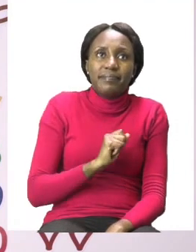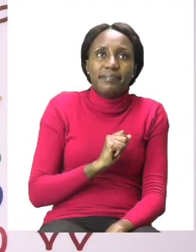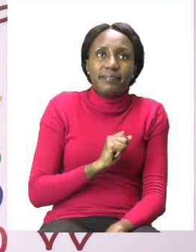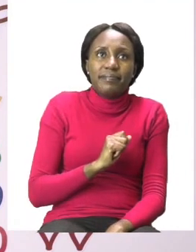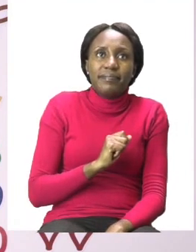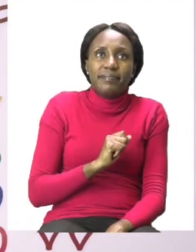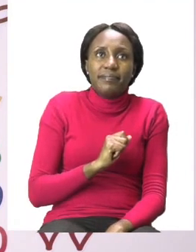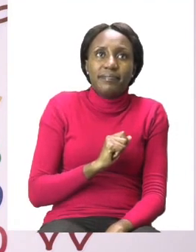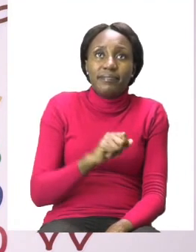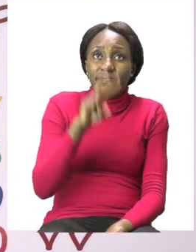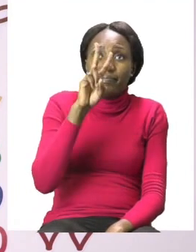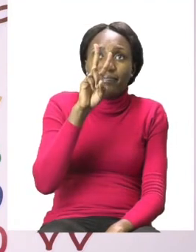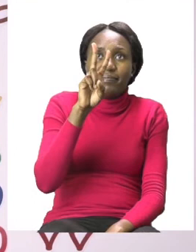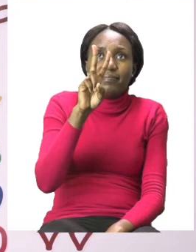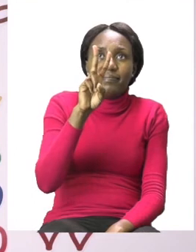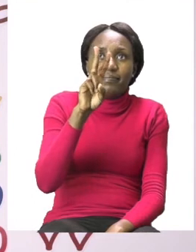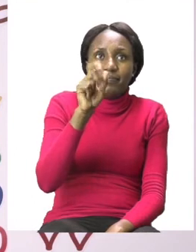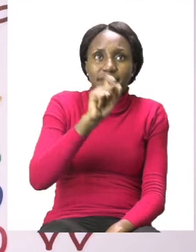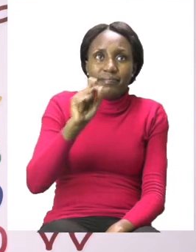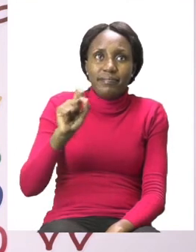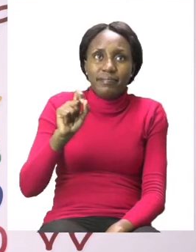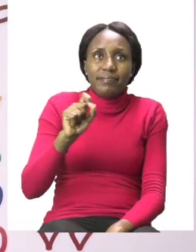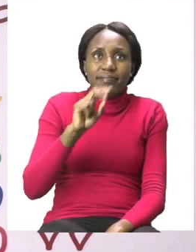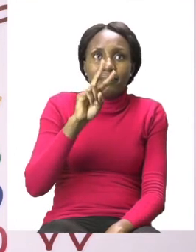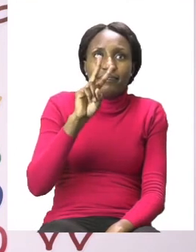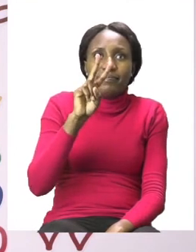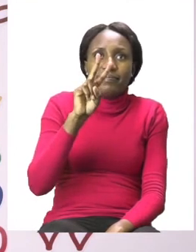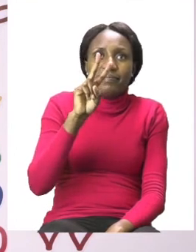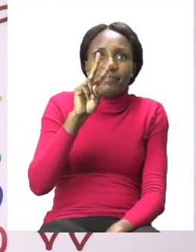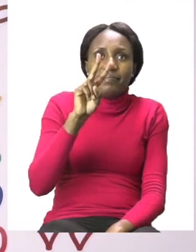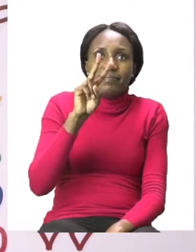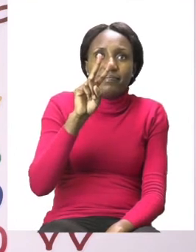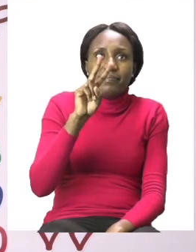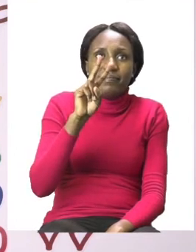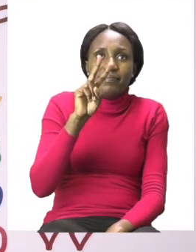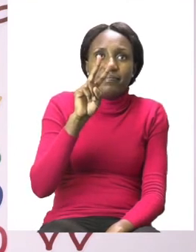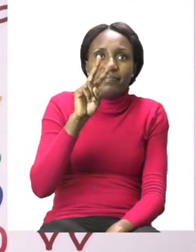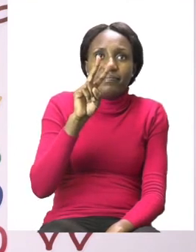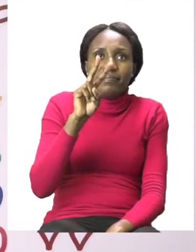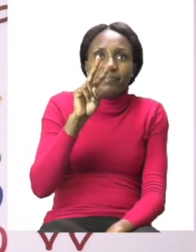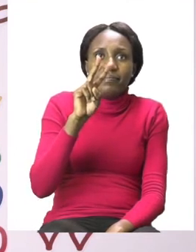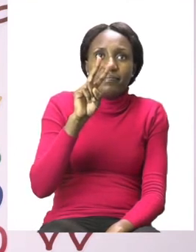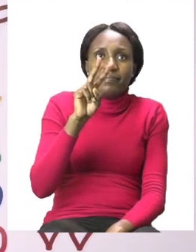The next one is a two. So we are going to write our two.